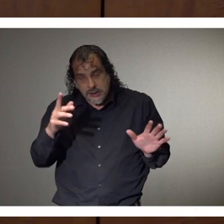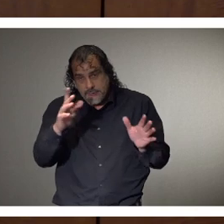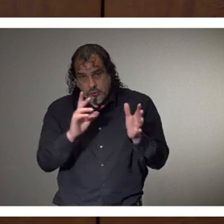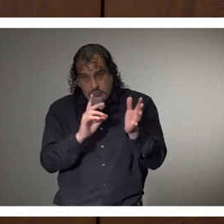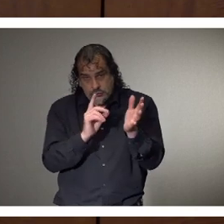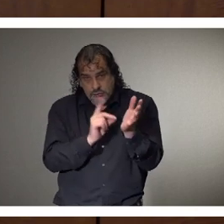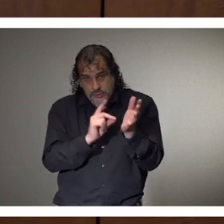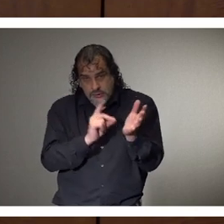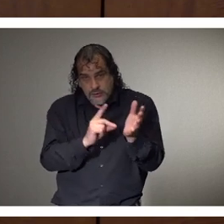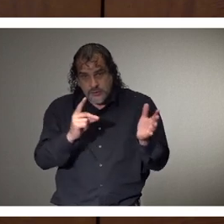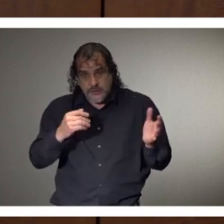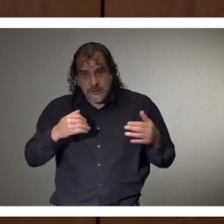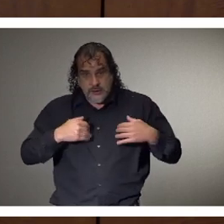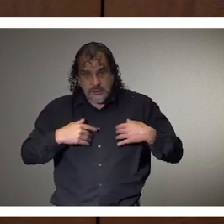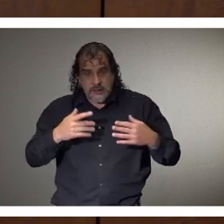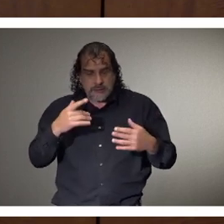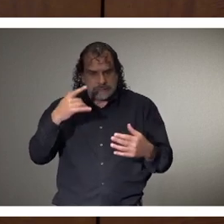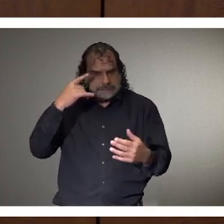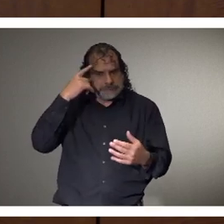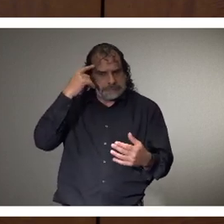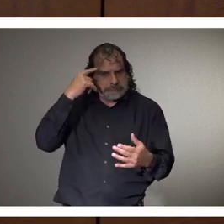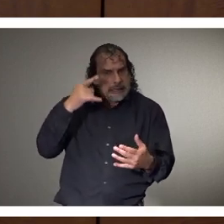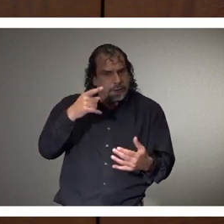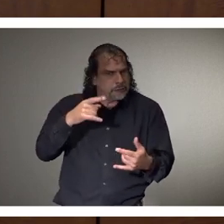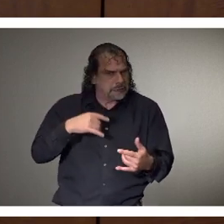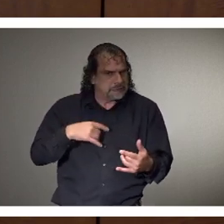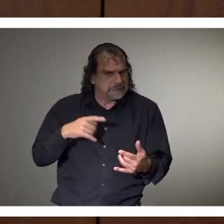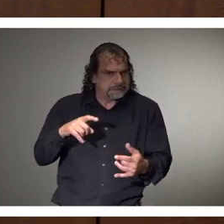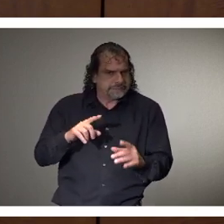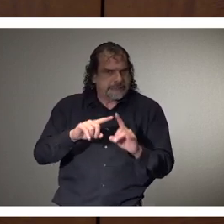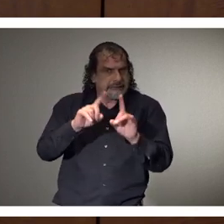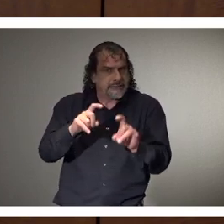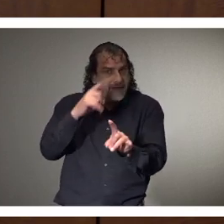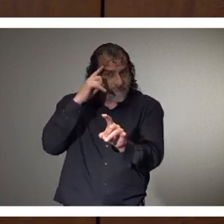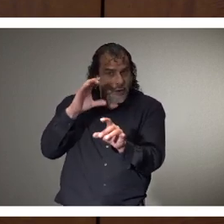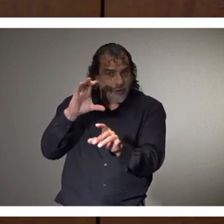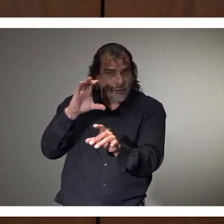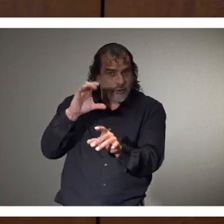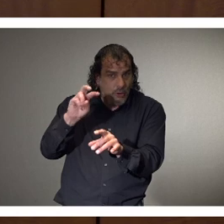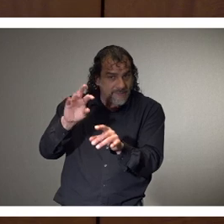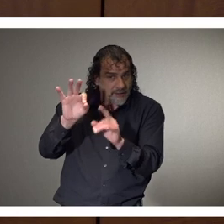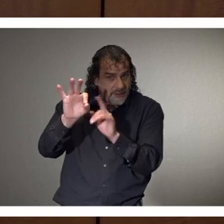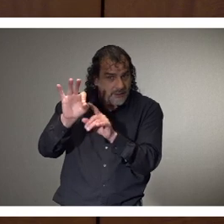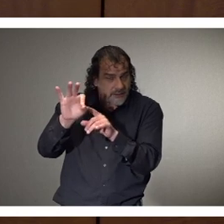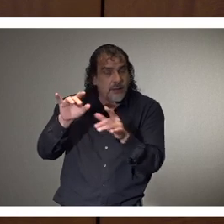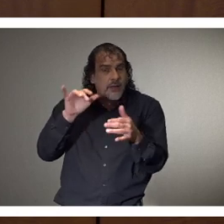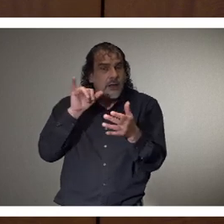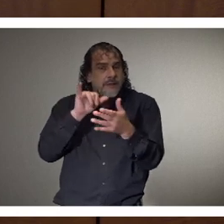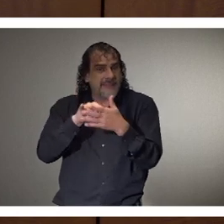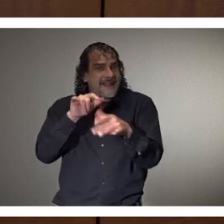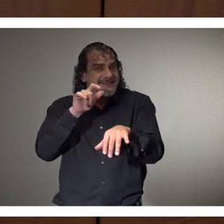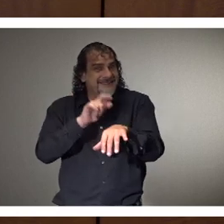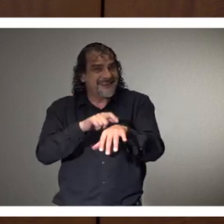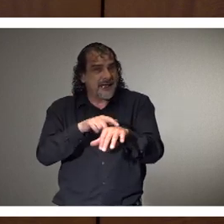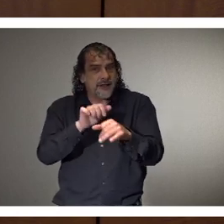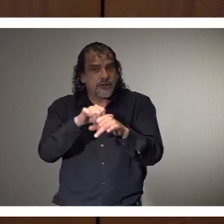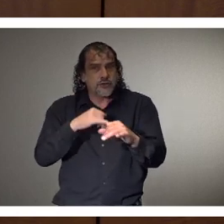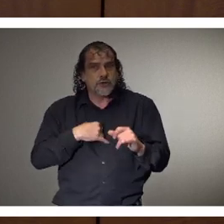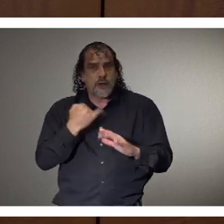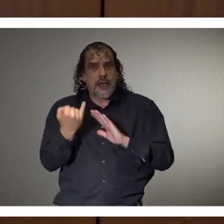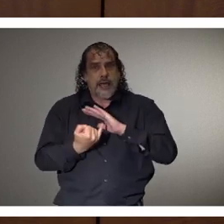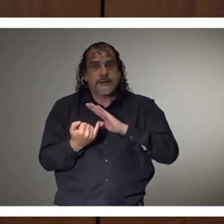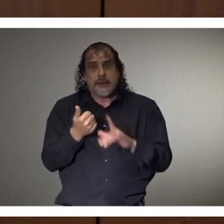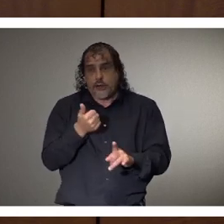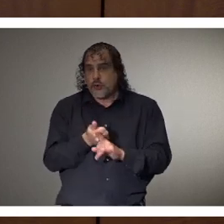has enough of the suspicion for you to be tested for COVID, that's the time that you need to start isolating.